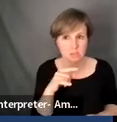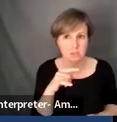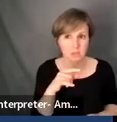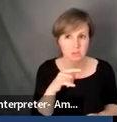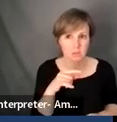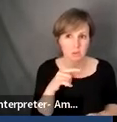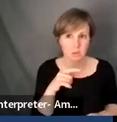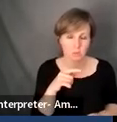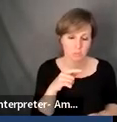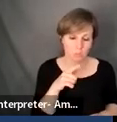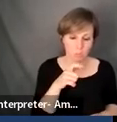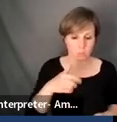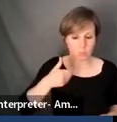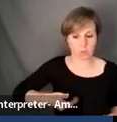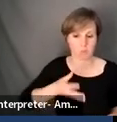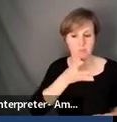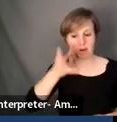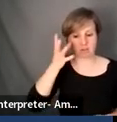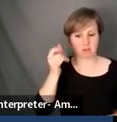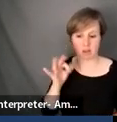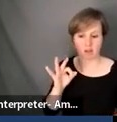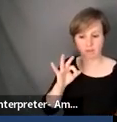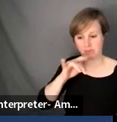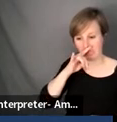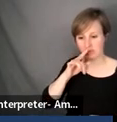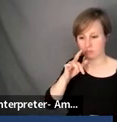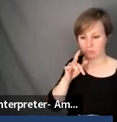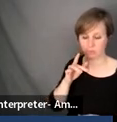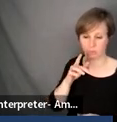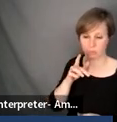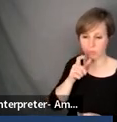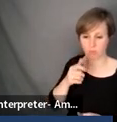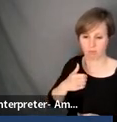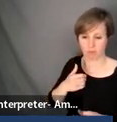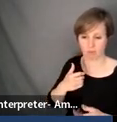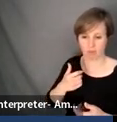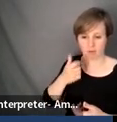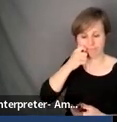parents of color of these kids, we cannot protect them from these realities.